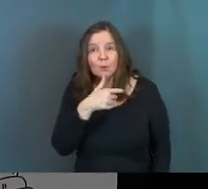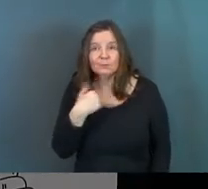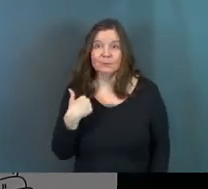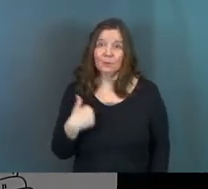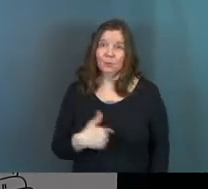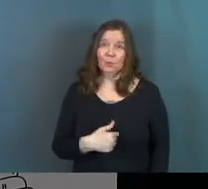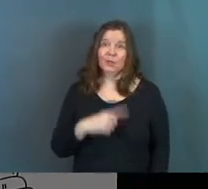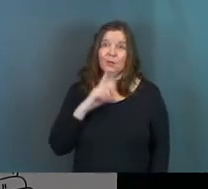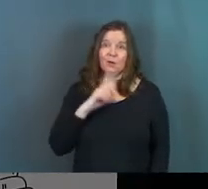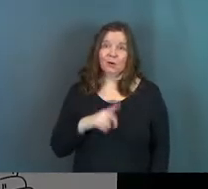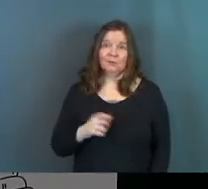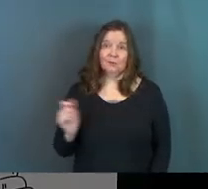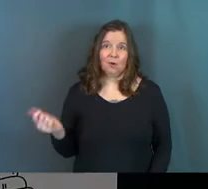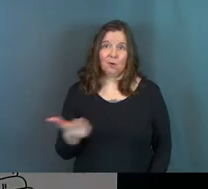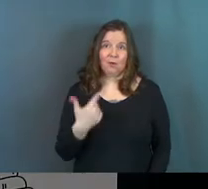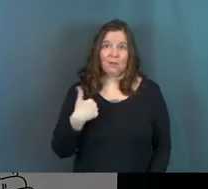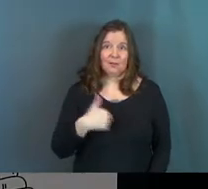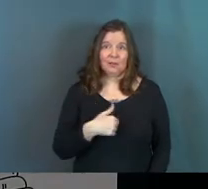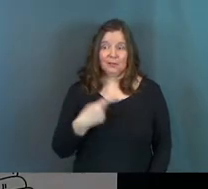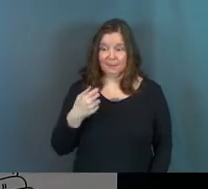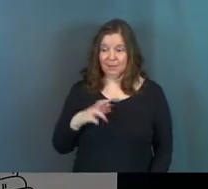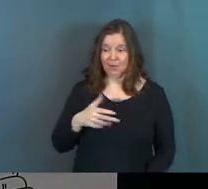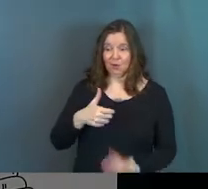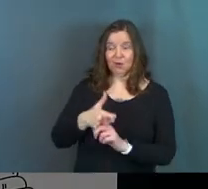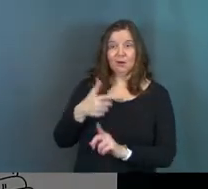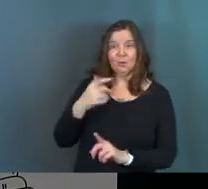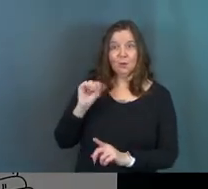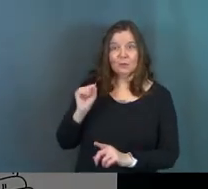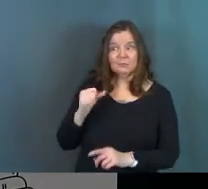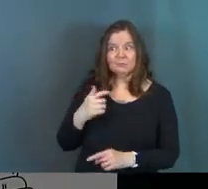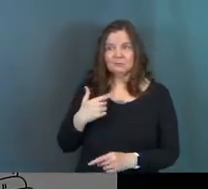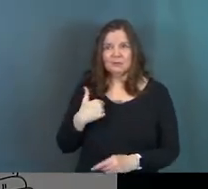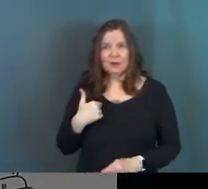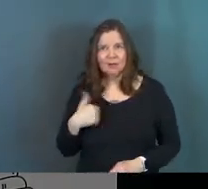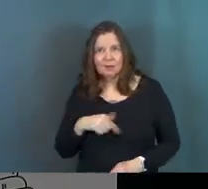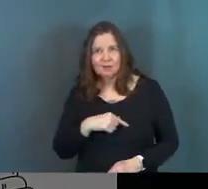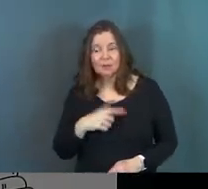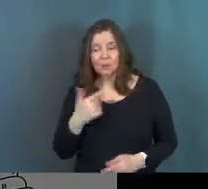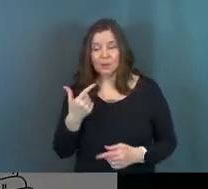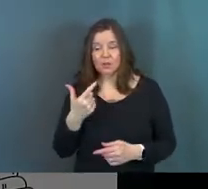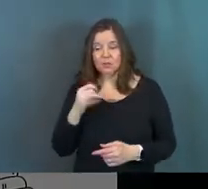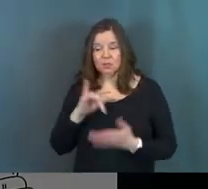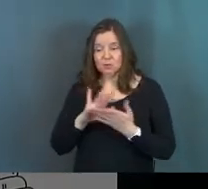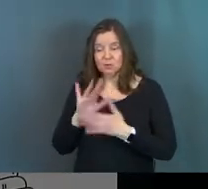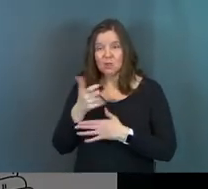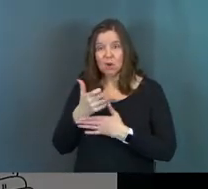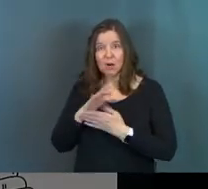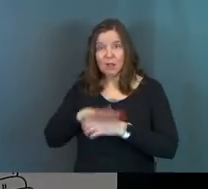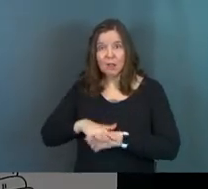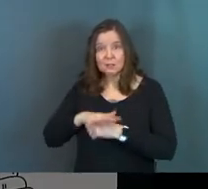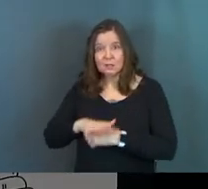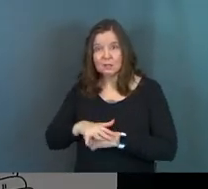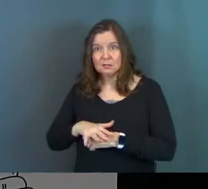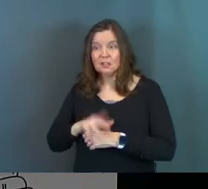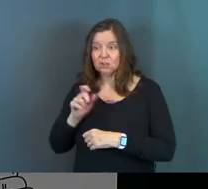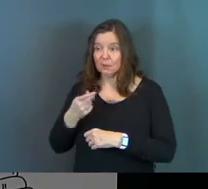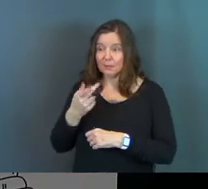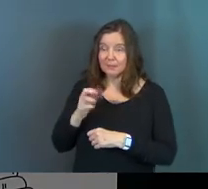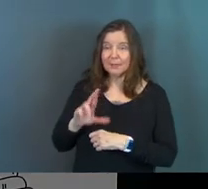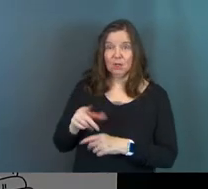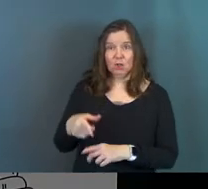We are. Peter was. You see, when Jesus was in the garden praying, stressed out, probably should have been Peter.